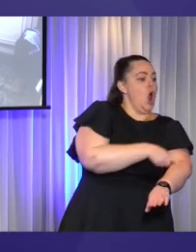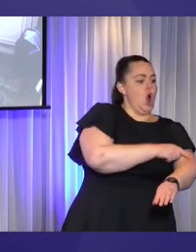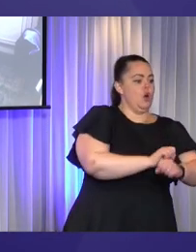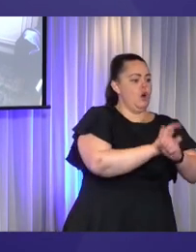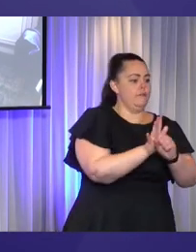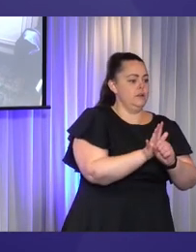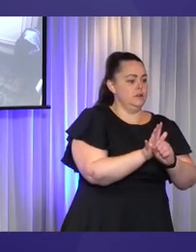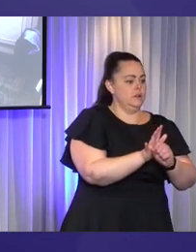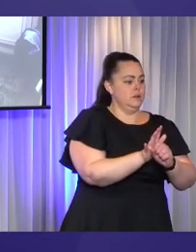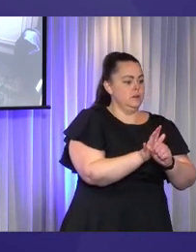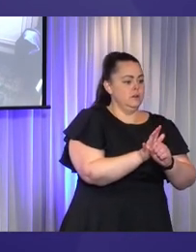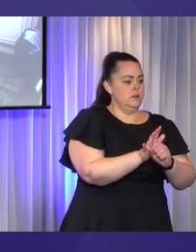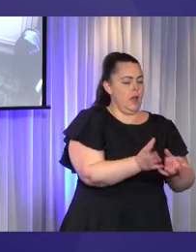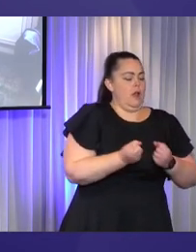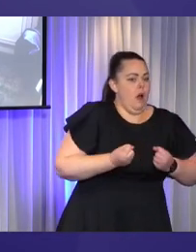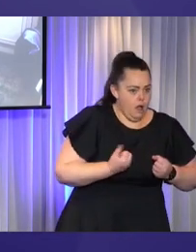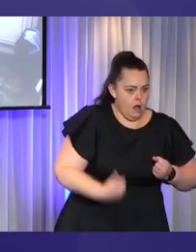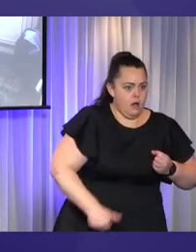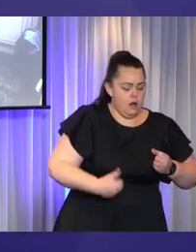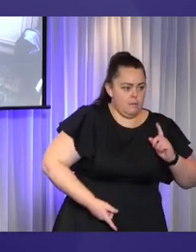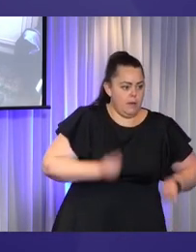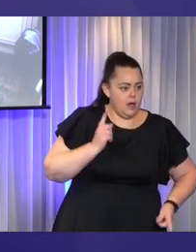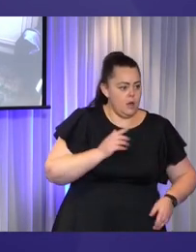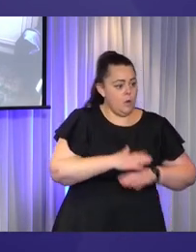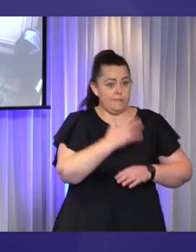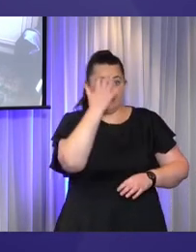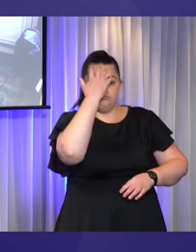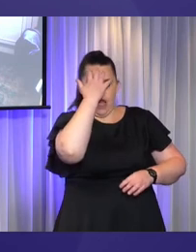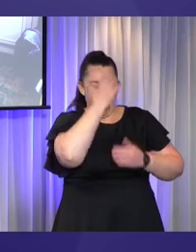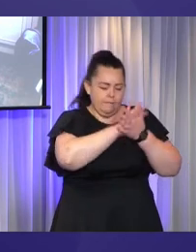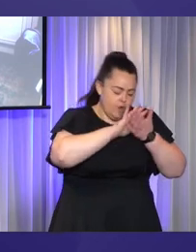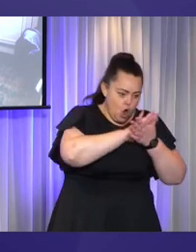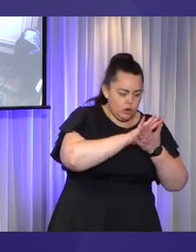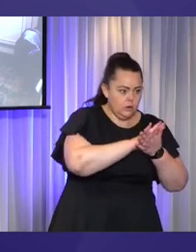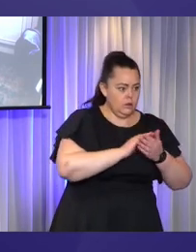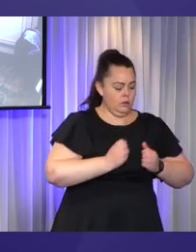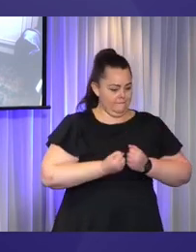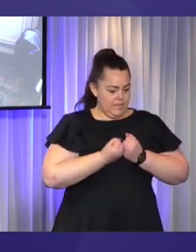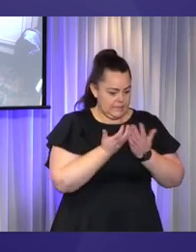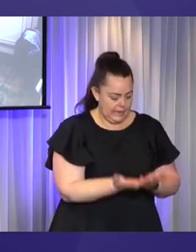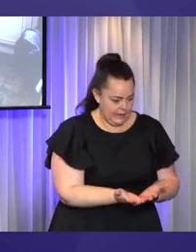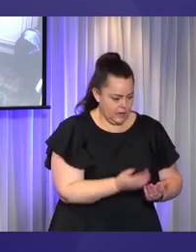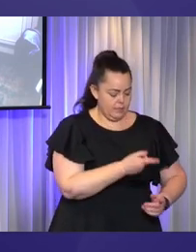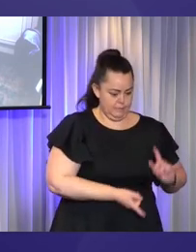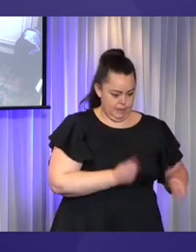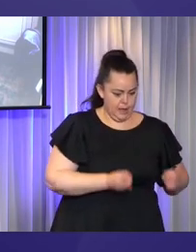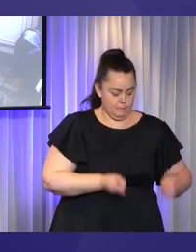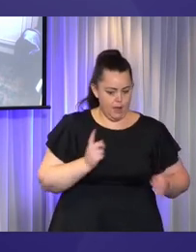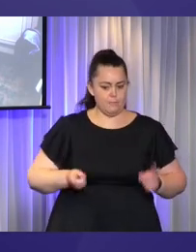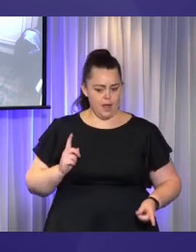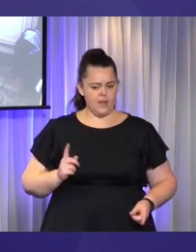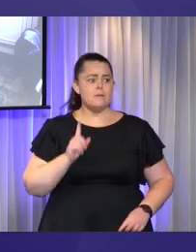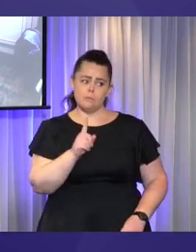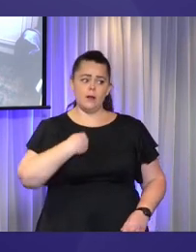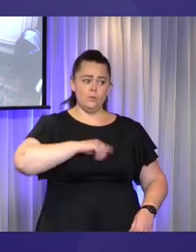feels like. But actually, I think we really need to actually put that on the table and I